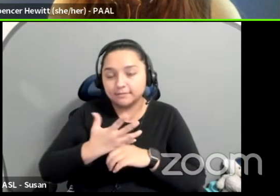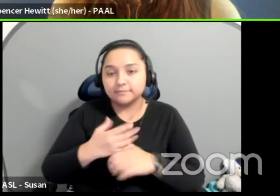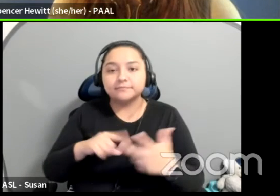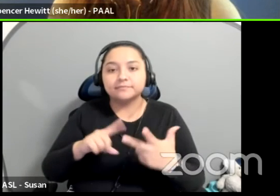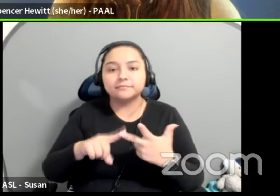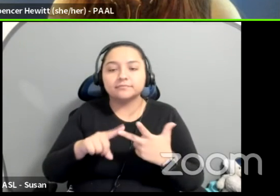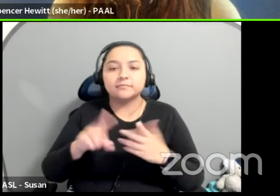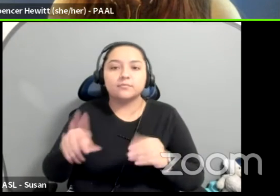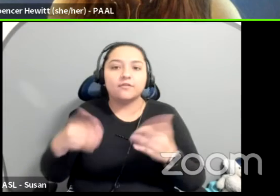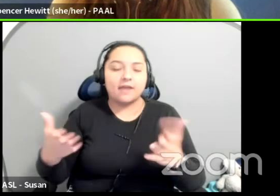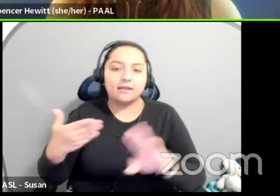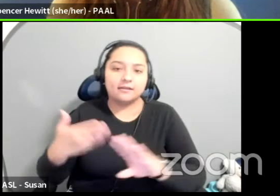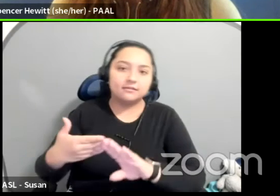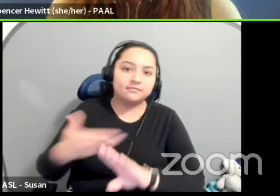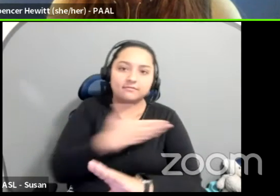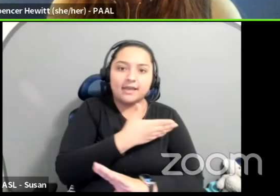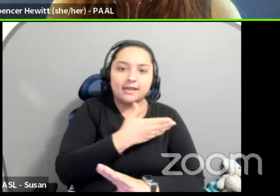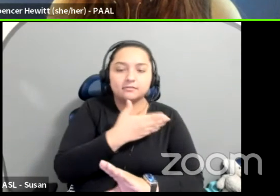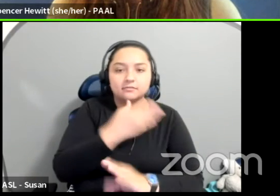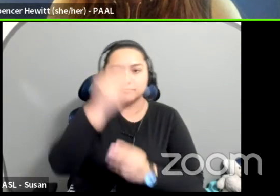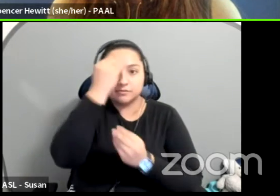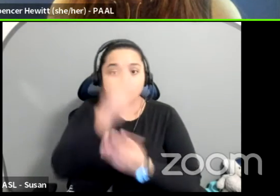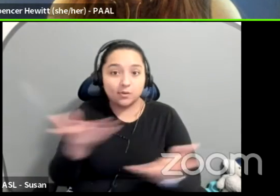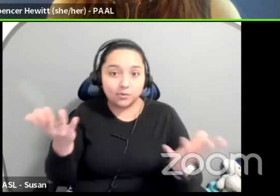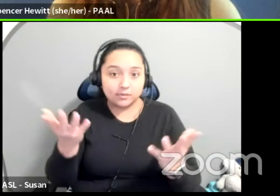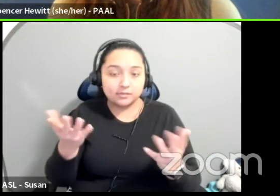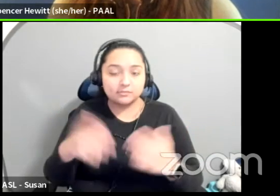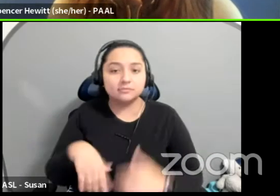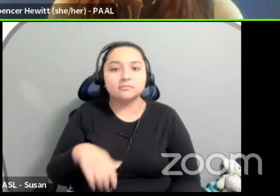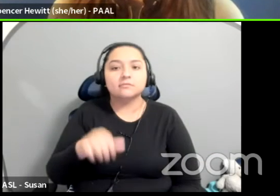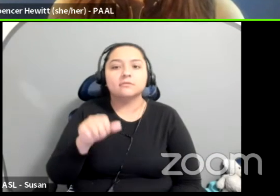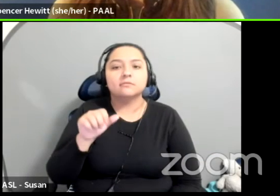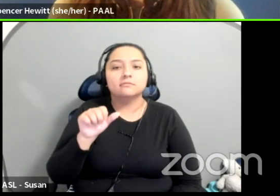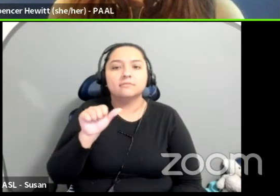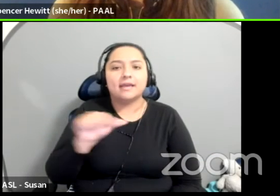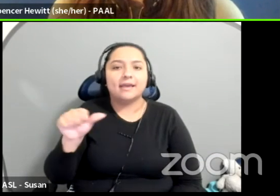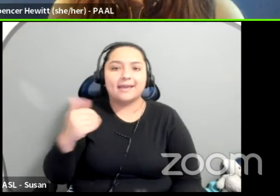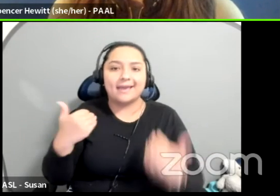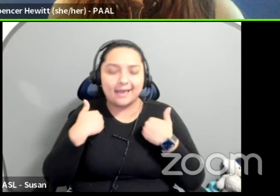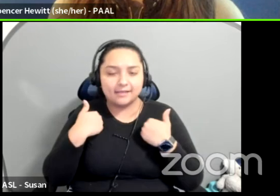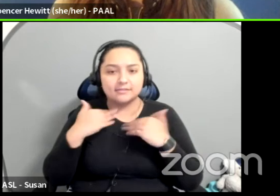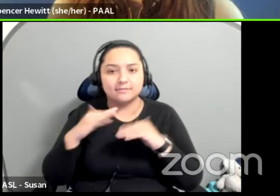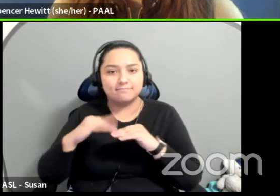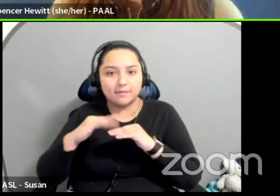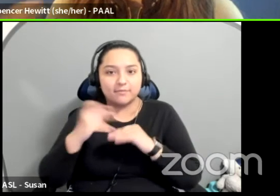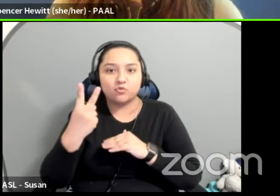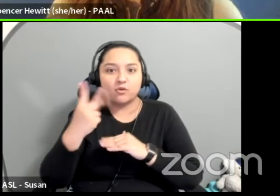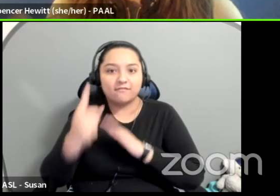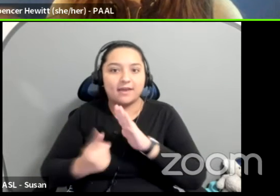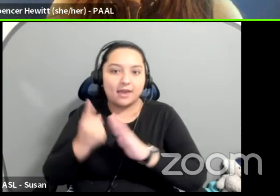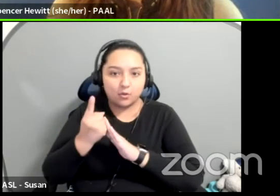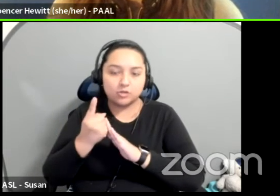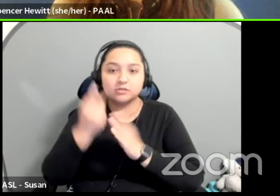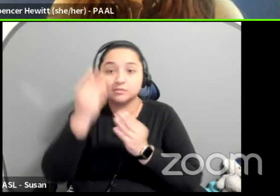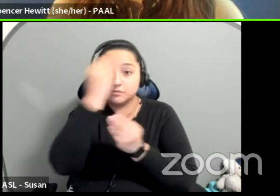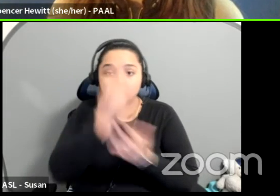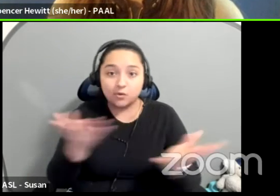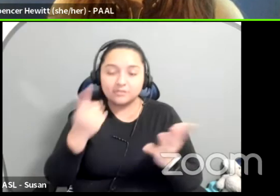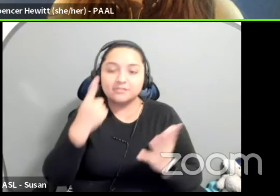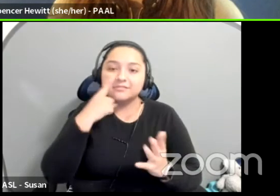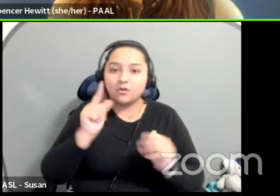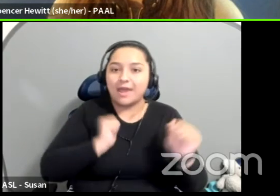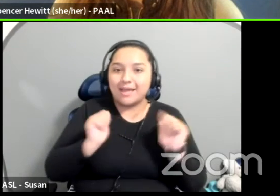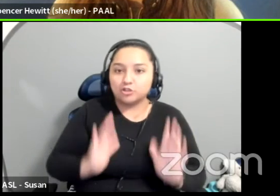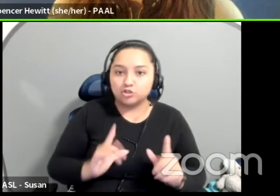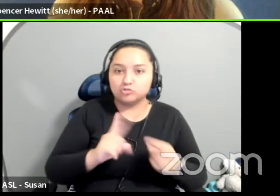provide advanced notice. Um, AEA has a minimum of 12 hours notice for, uh, the creative team for actors to,